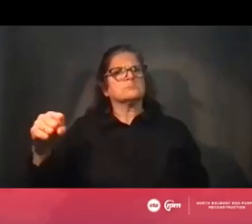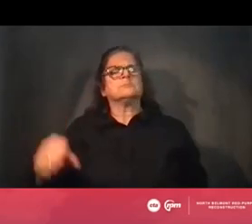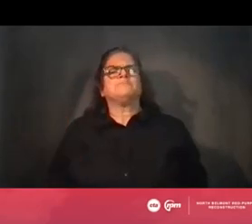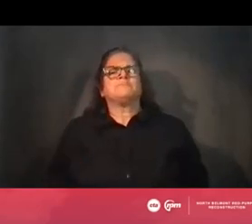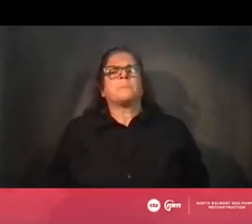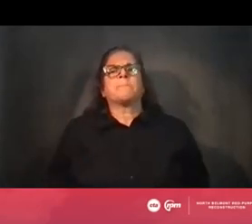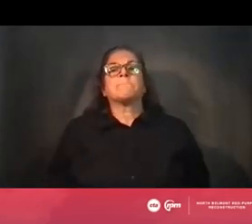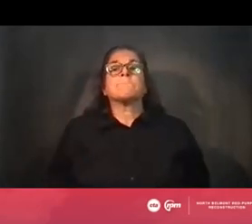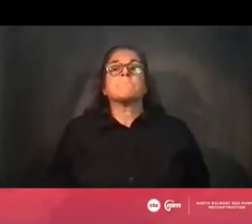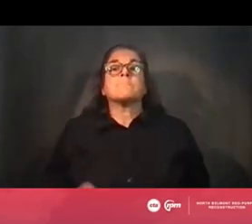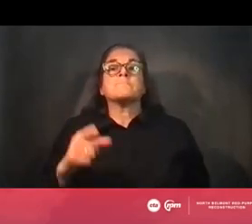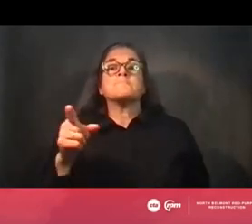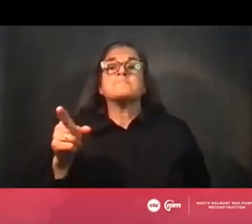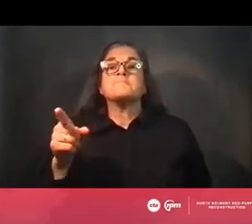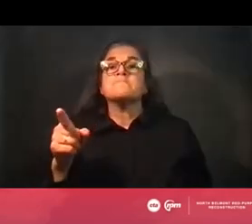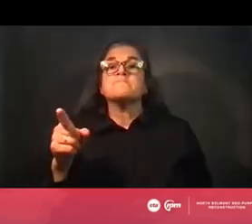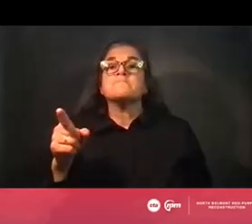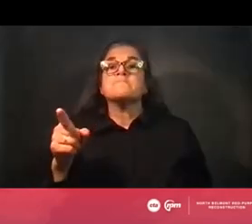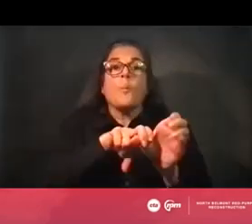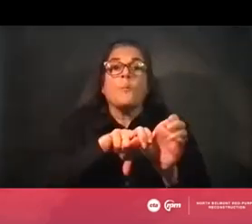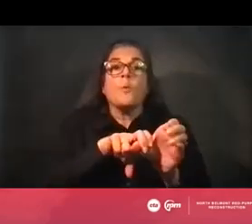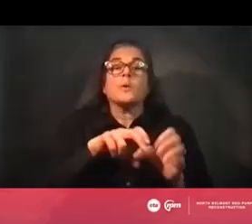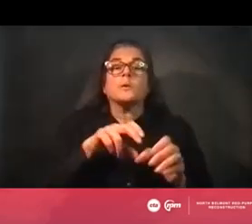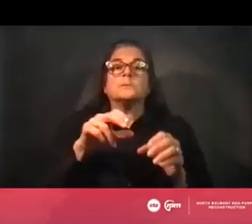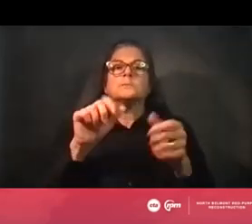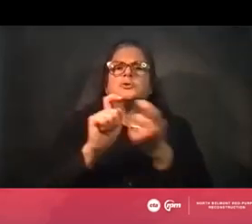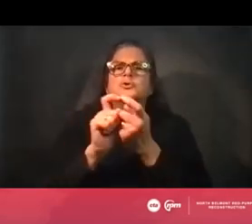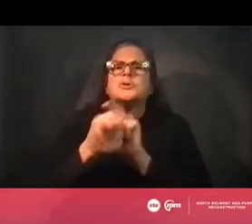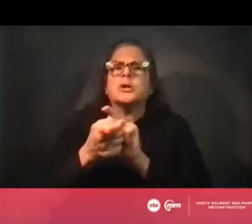boarding changes, we've had a couple questions about that as well.